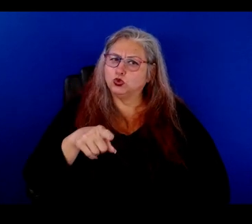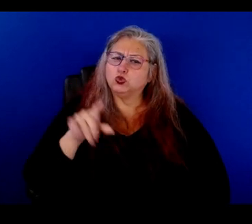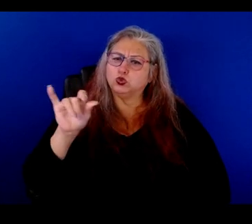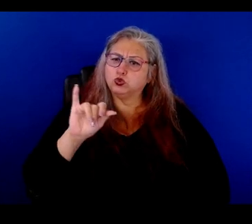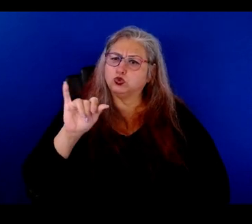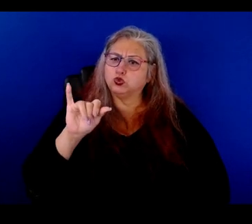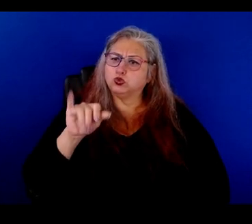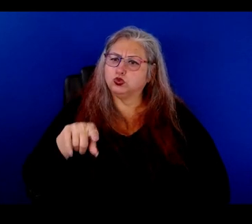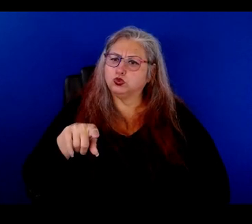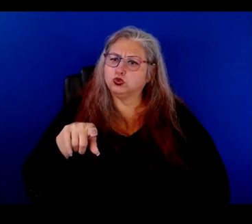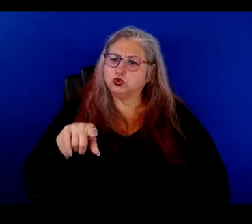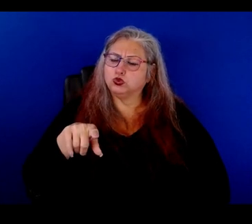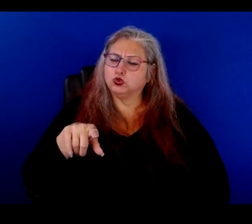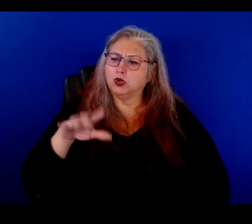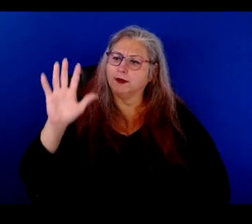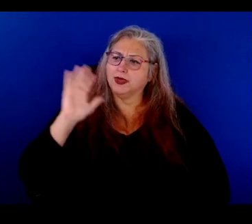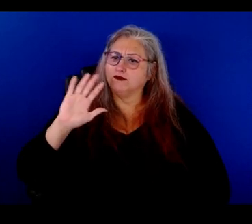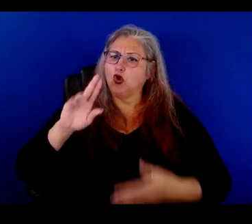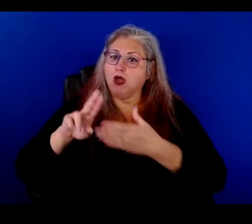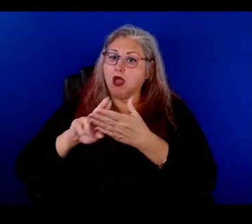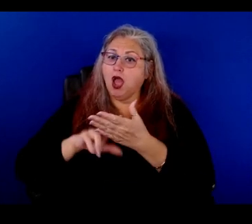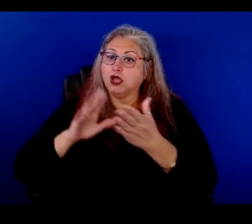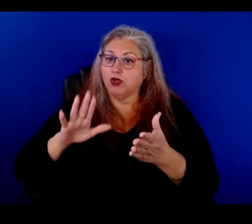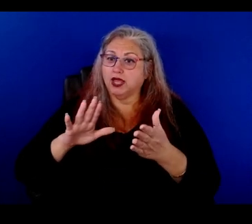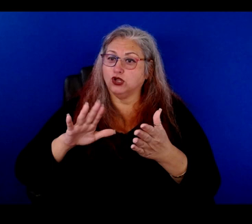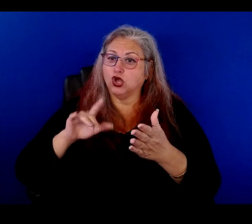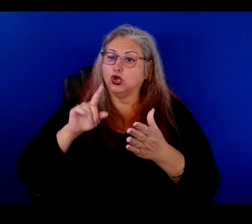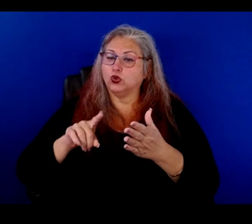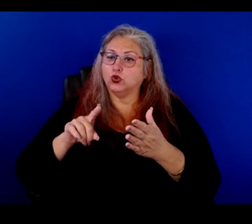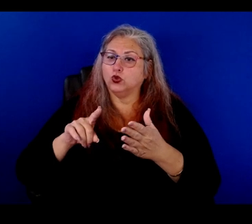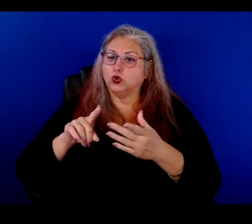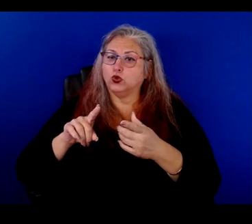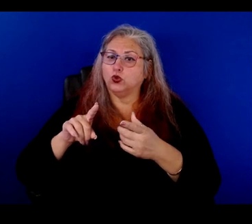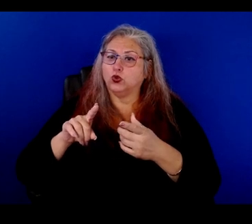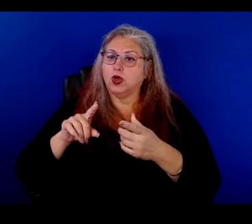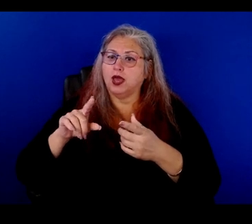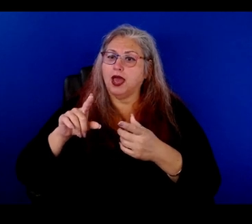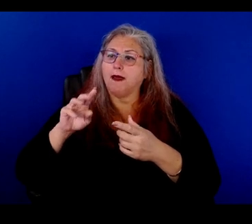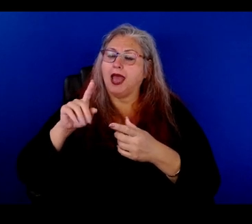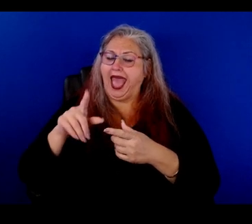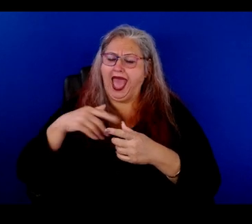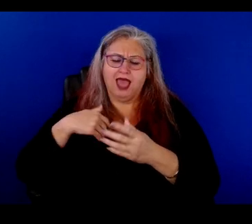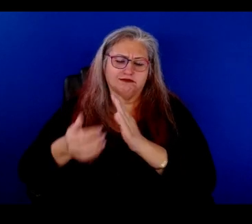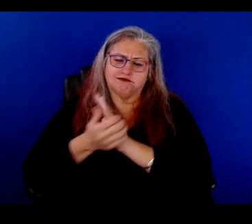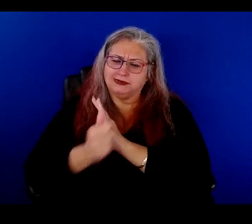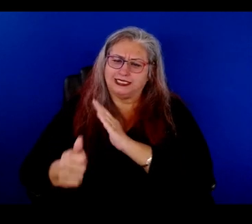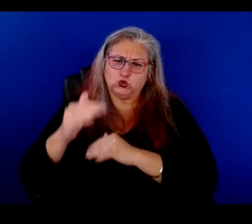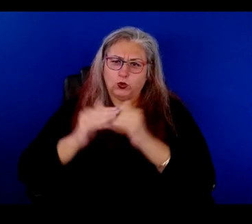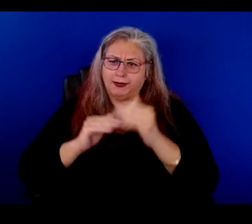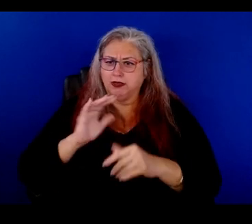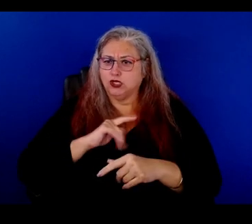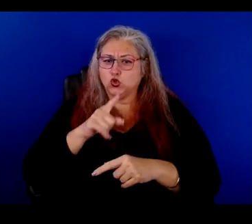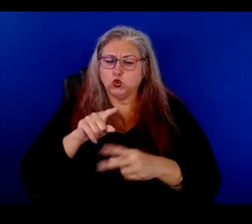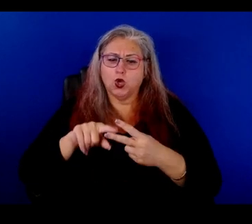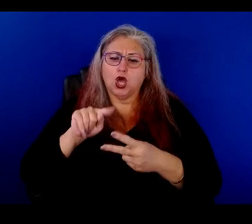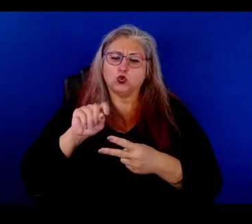were a contractor. You have a mat building skills. So between you and